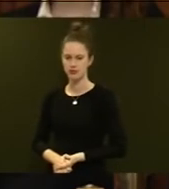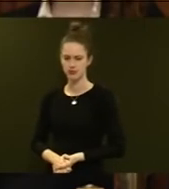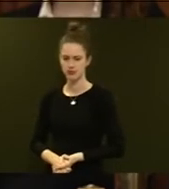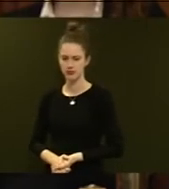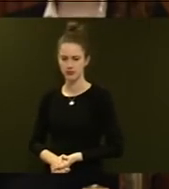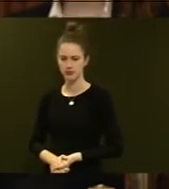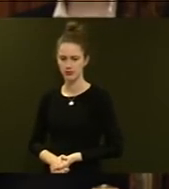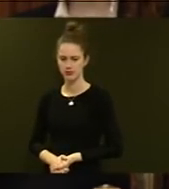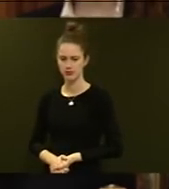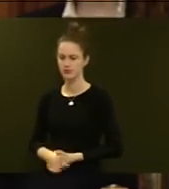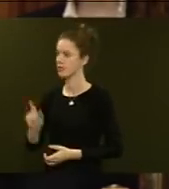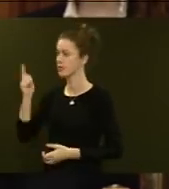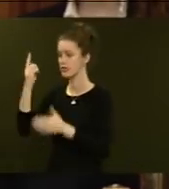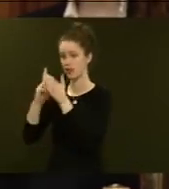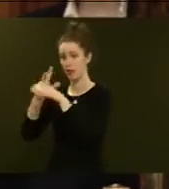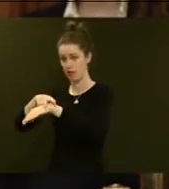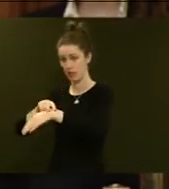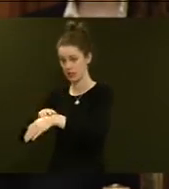Mr Speaker, to the Minister of Police. Does he stand by...